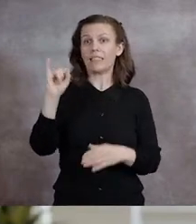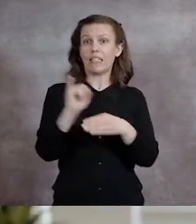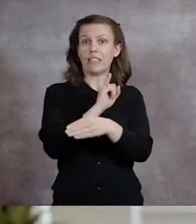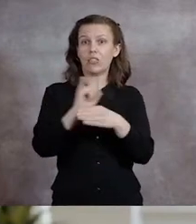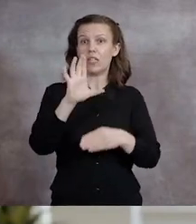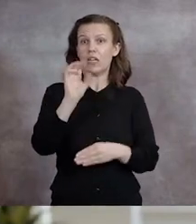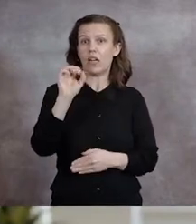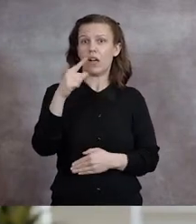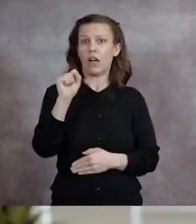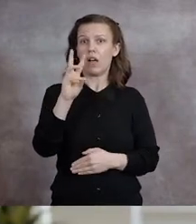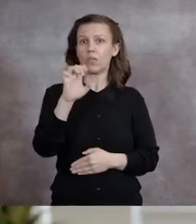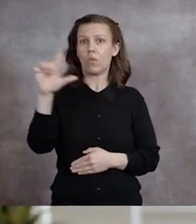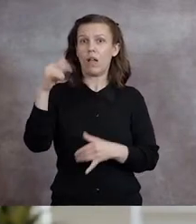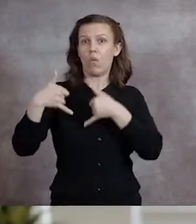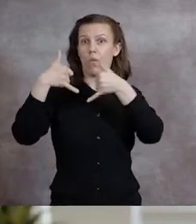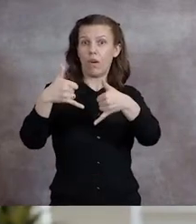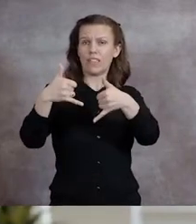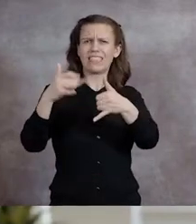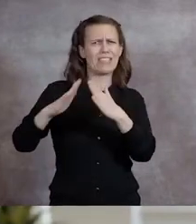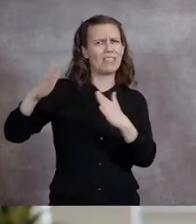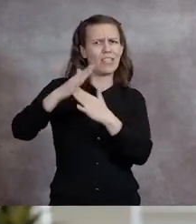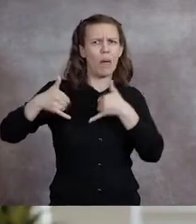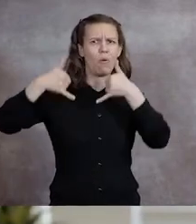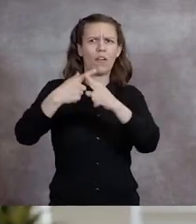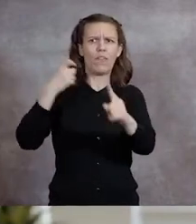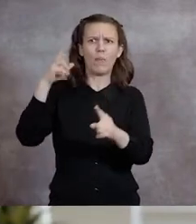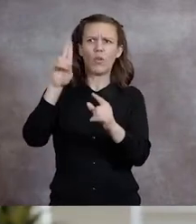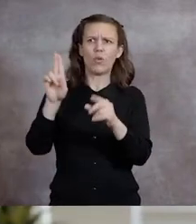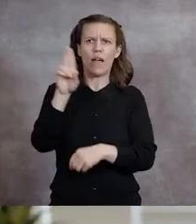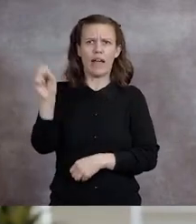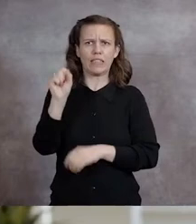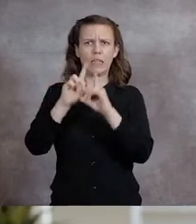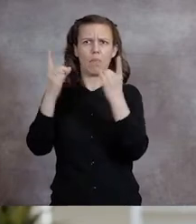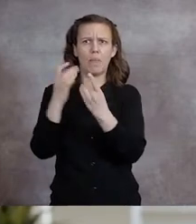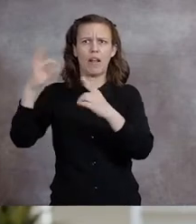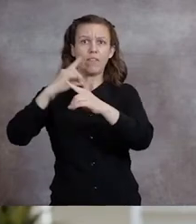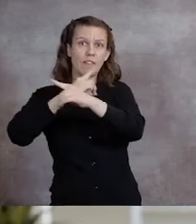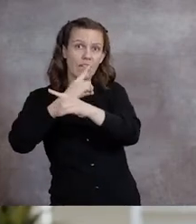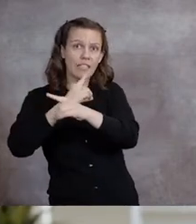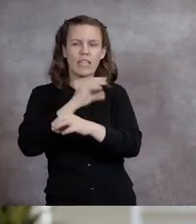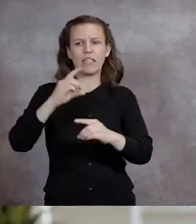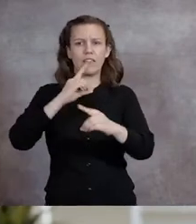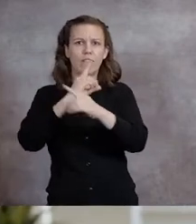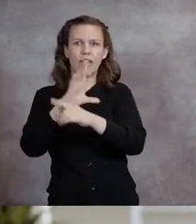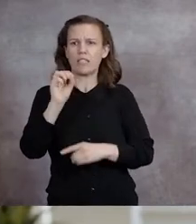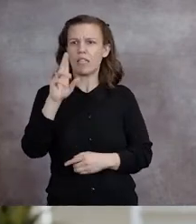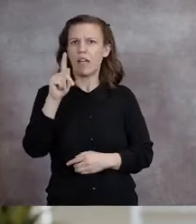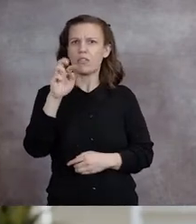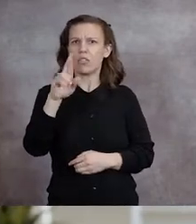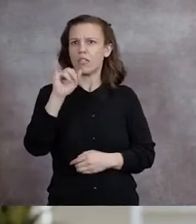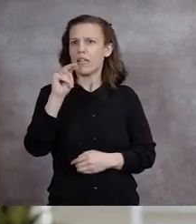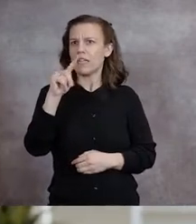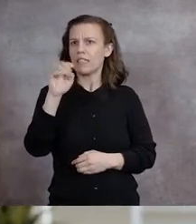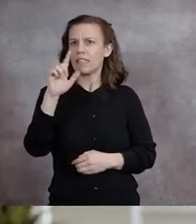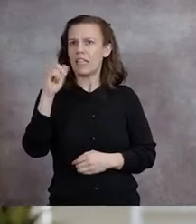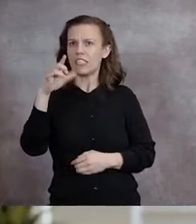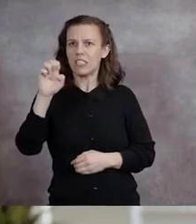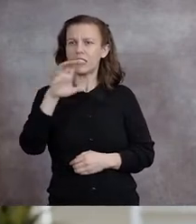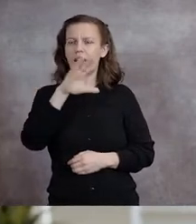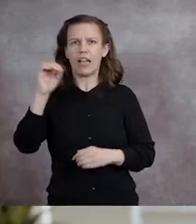UNM received the U.S. Industry Cogswell Award, the highest award bestowed by the U.S. of Defense and Defense